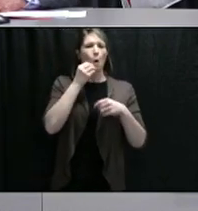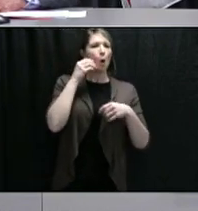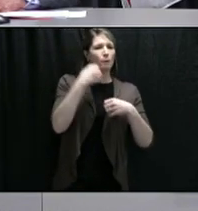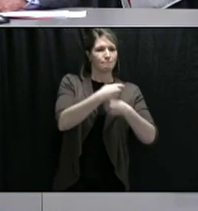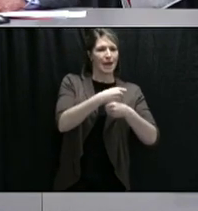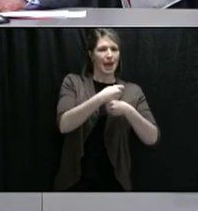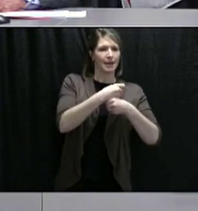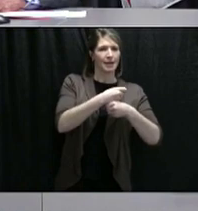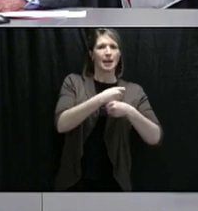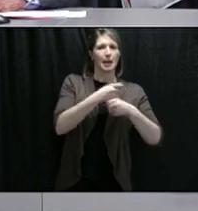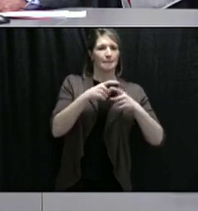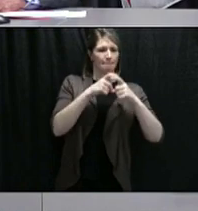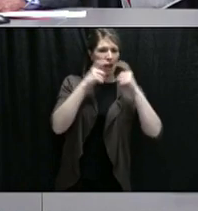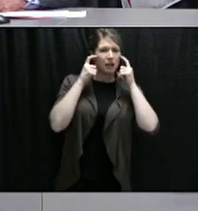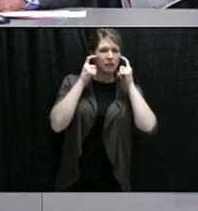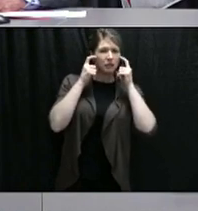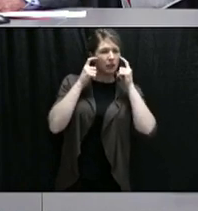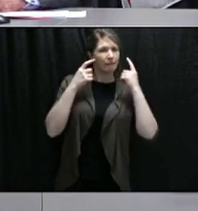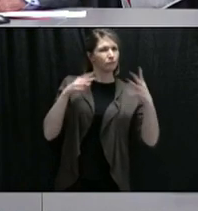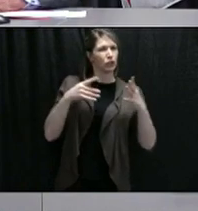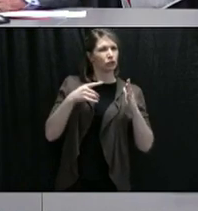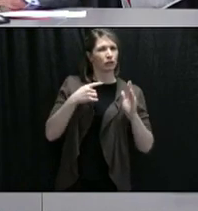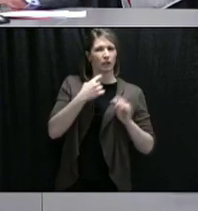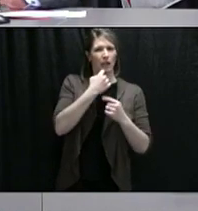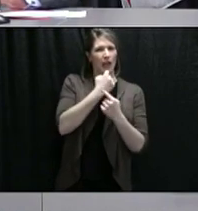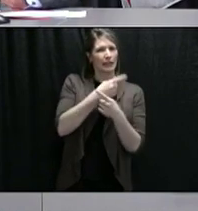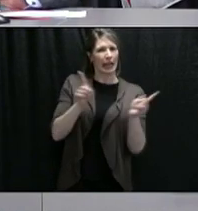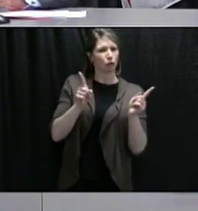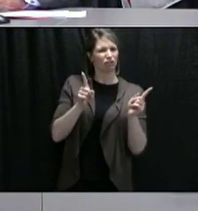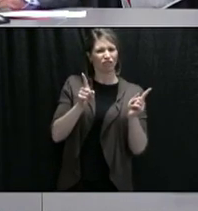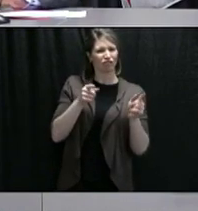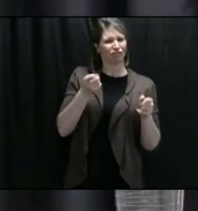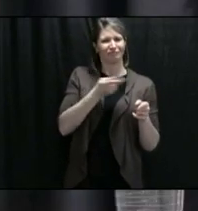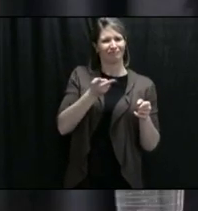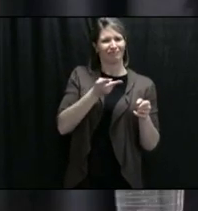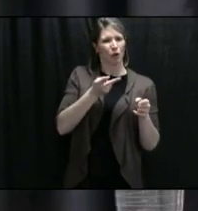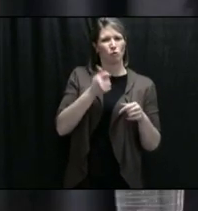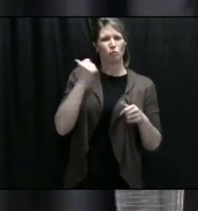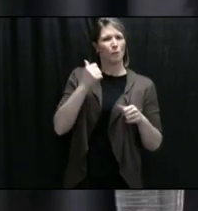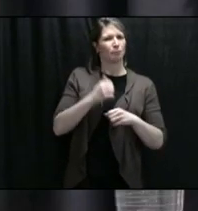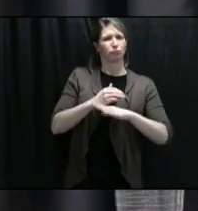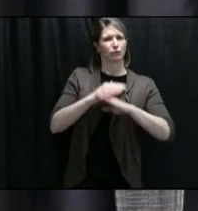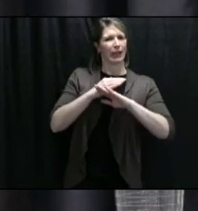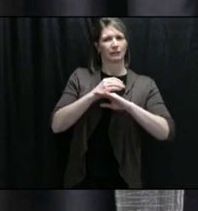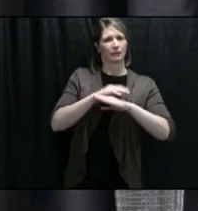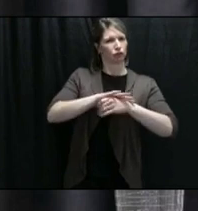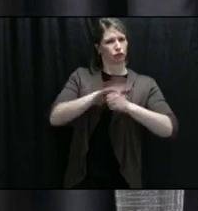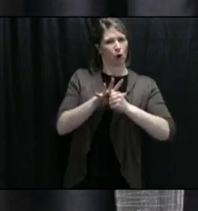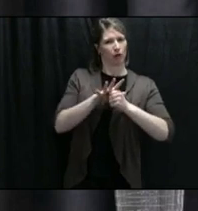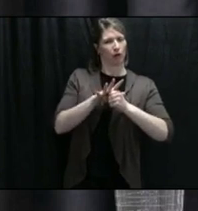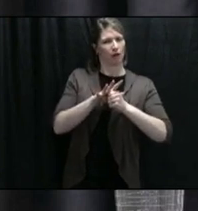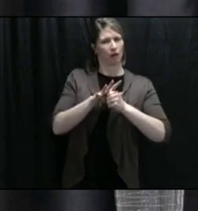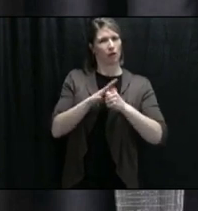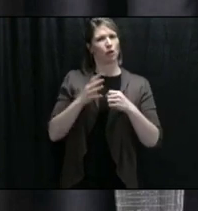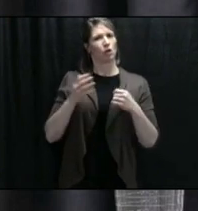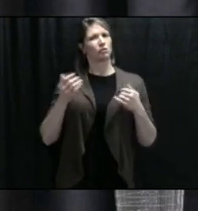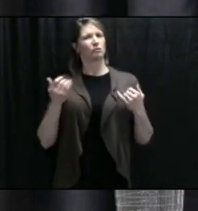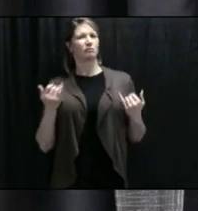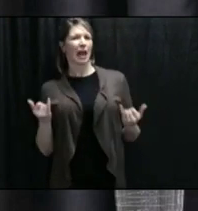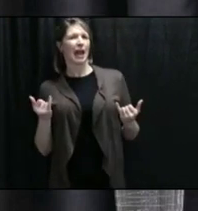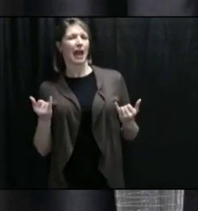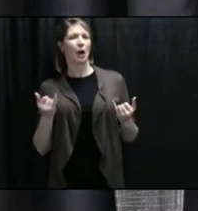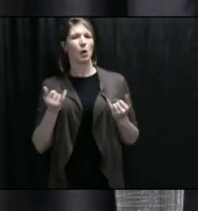masks will not protect the wearer. The use of masks is laid out in various